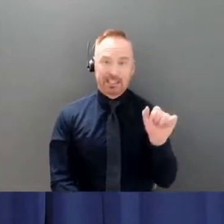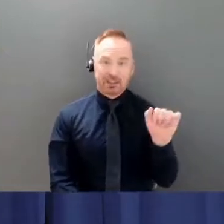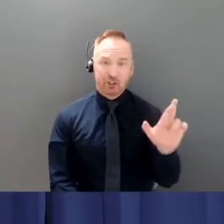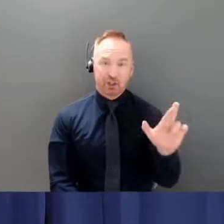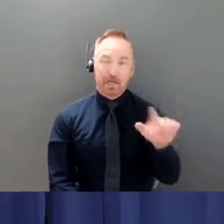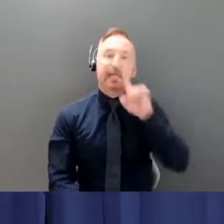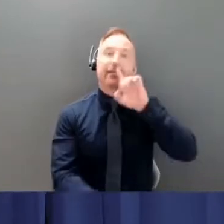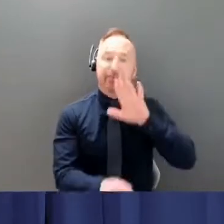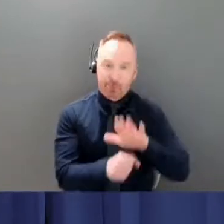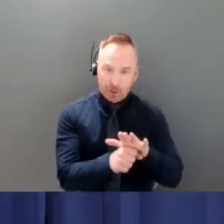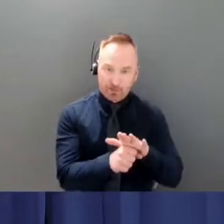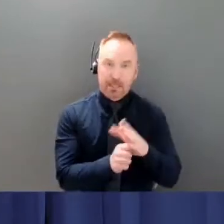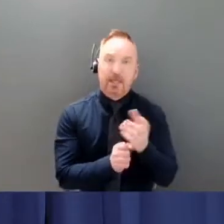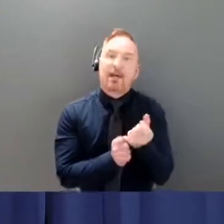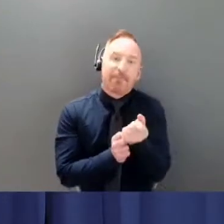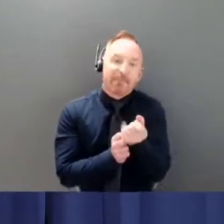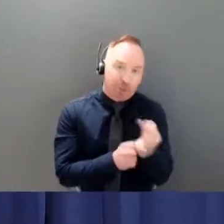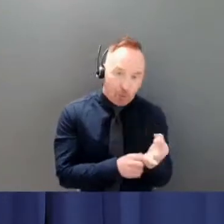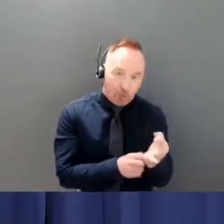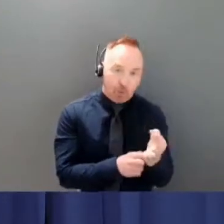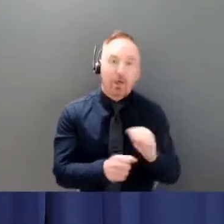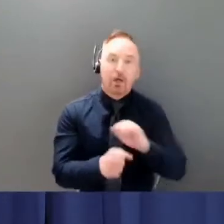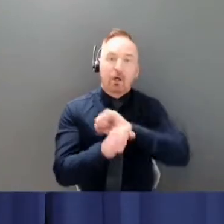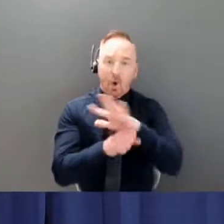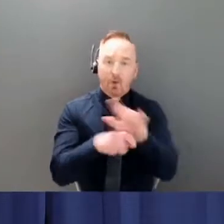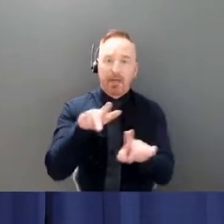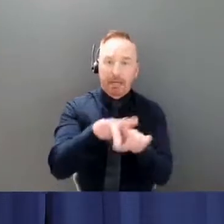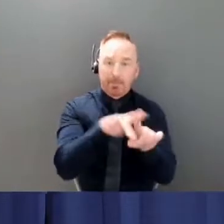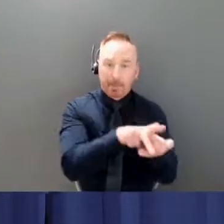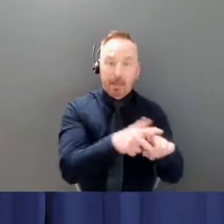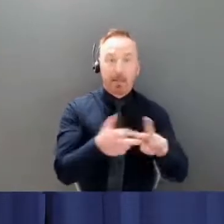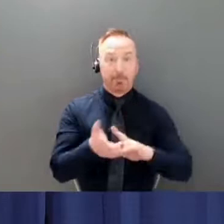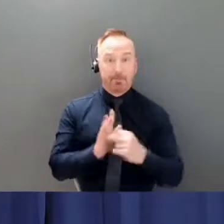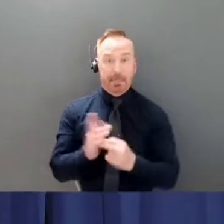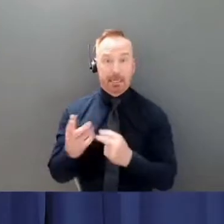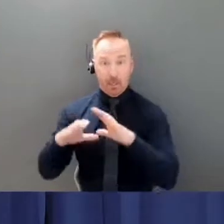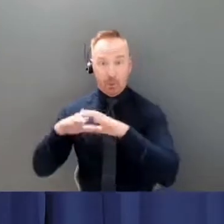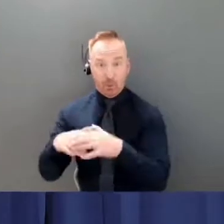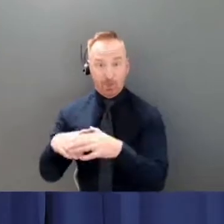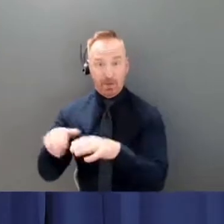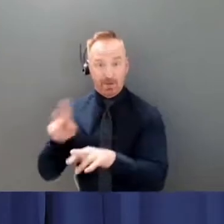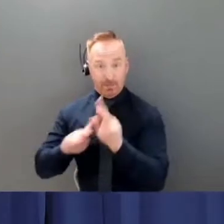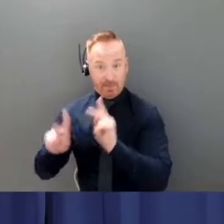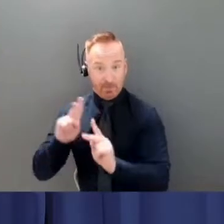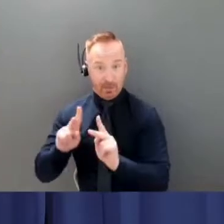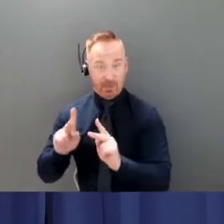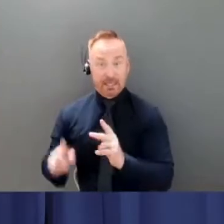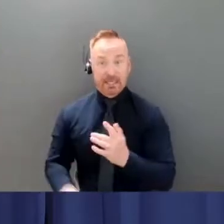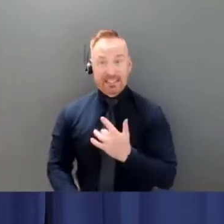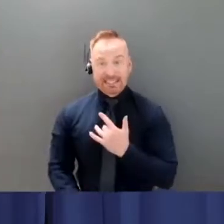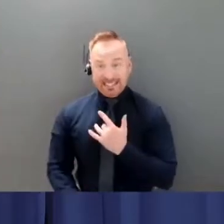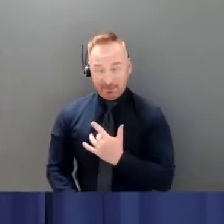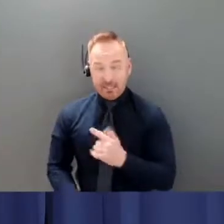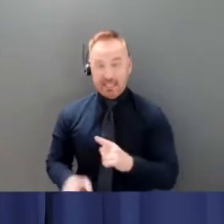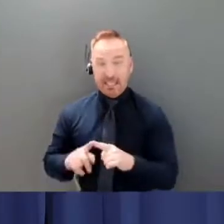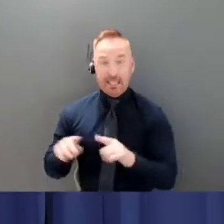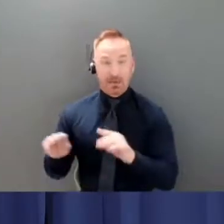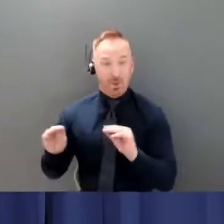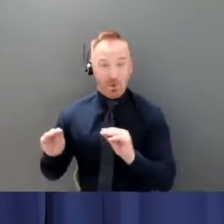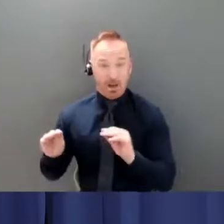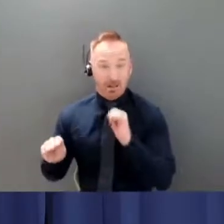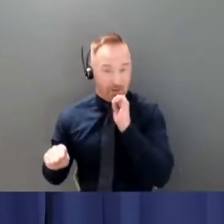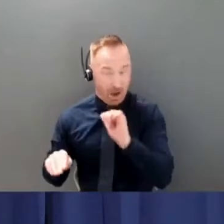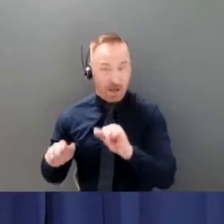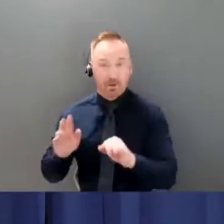involving, therefore, a group of people who are otherwise mobile and marginalized. And we're working to curb